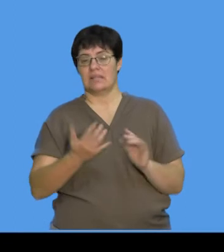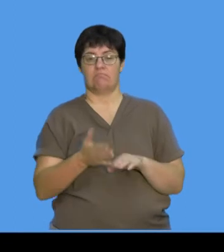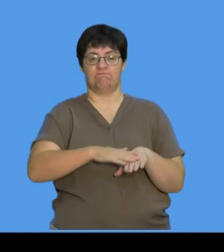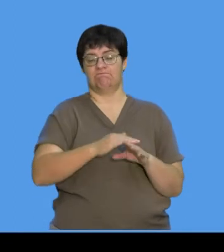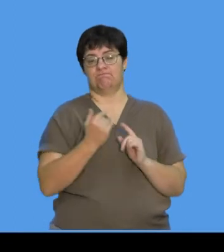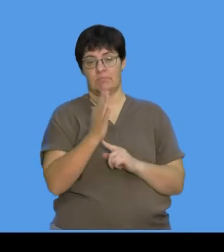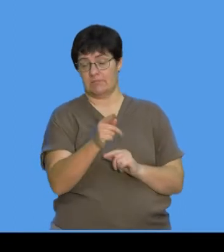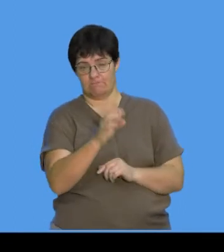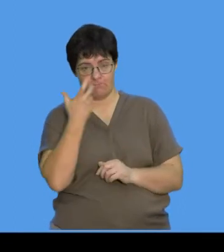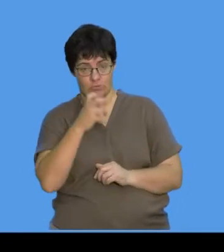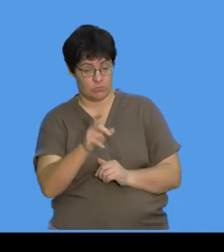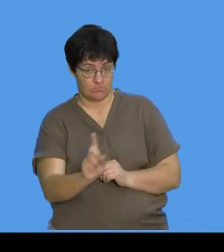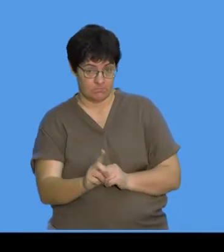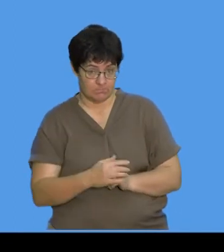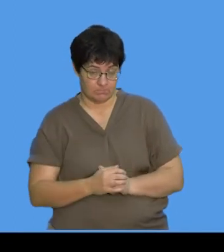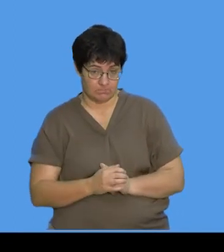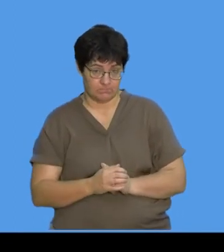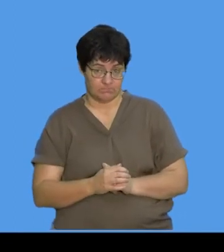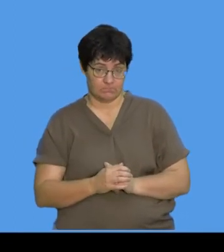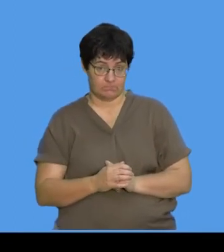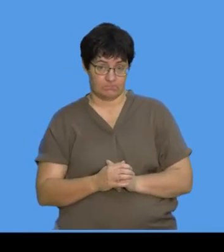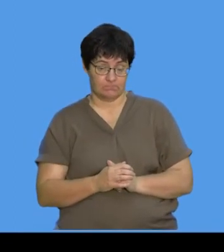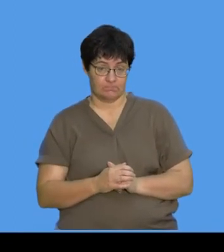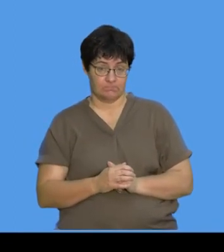and it doesn't stay onto the fruit.